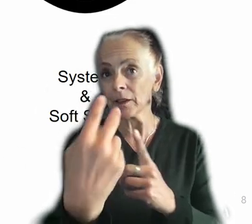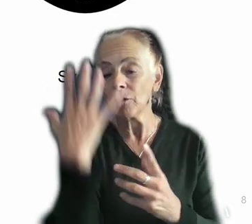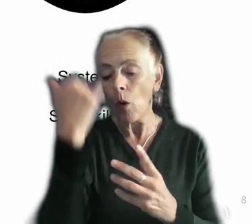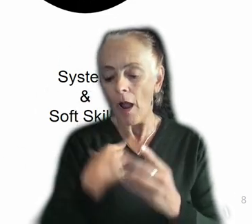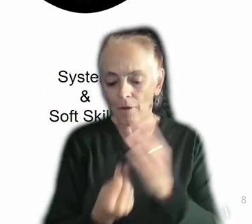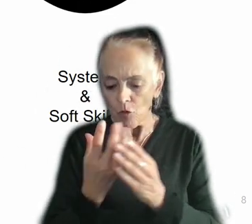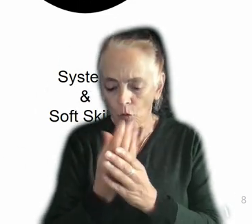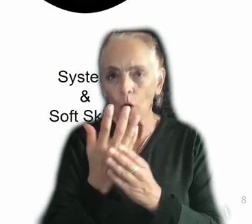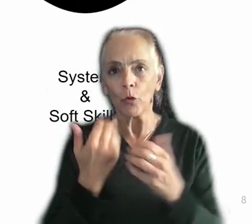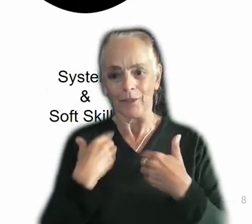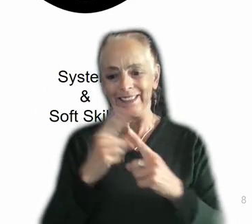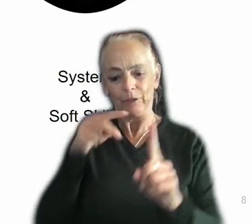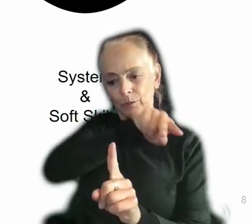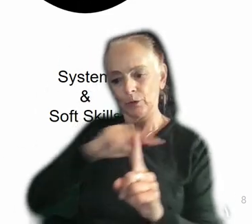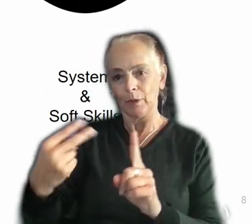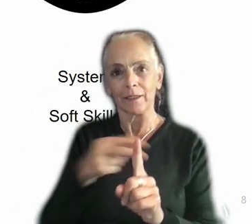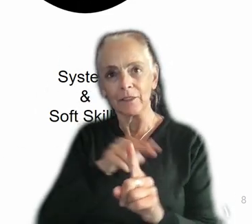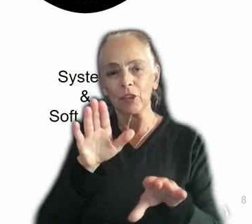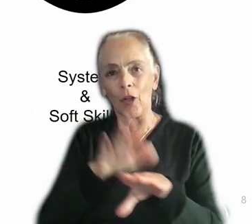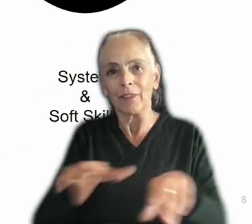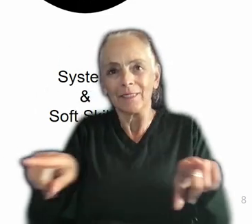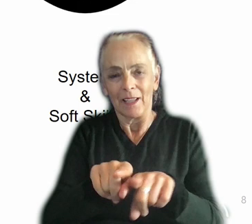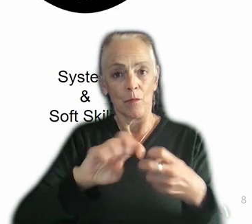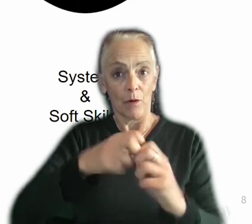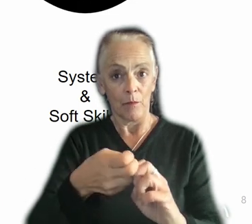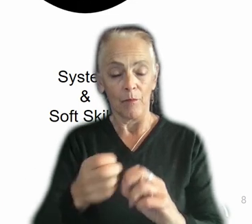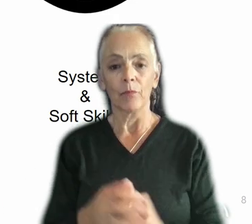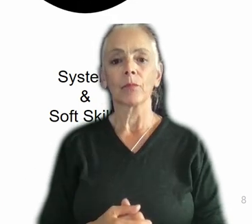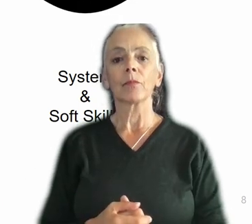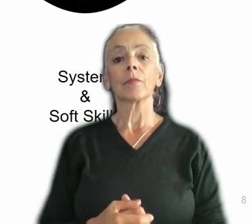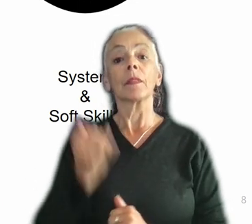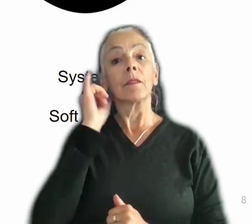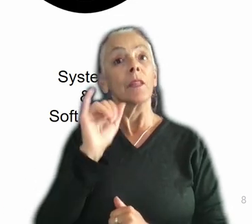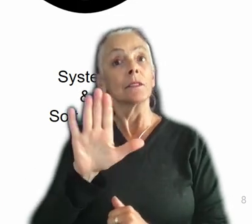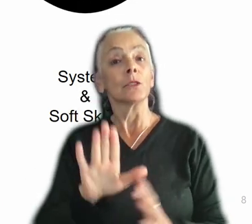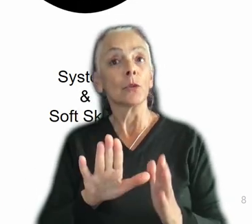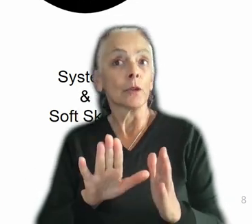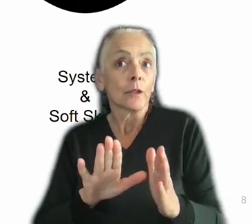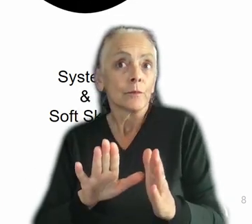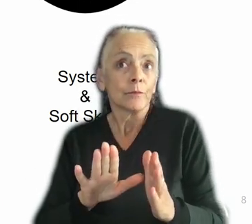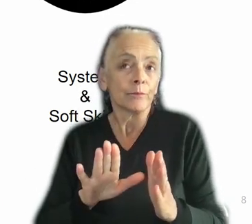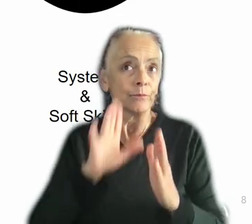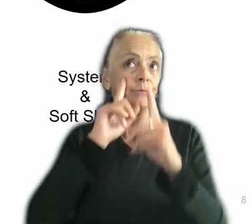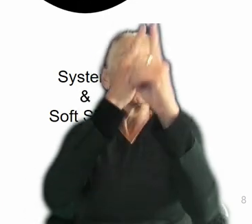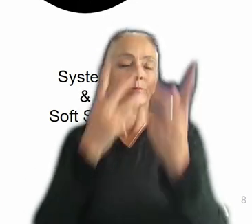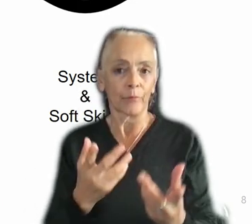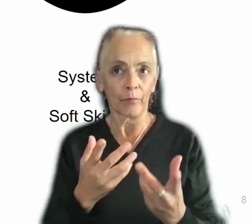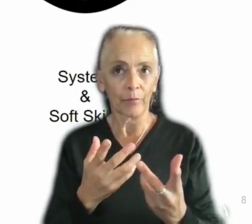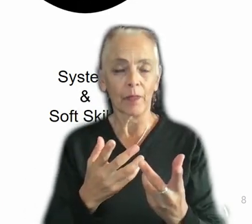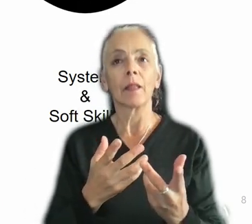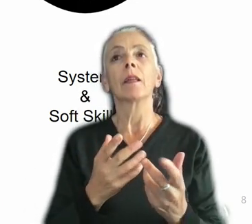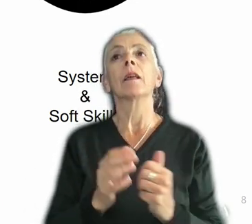to look at the same problem. So if this is what you're trying to develop, and it's certainly what I try to develop and you are is that I'm mentoring.